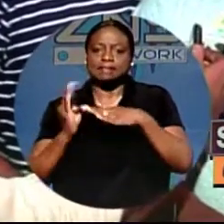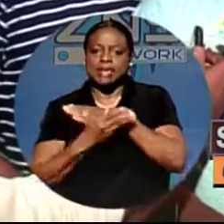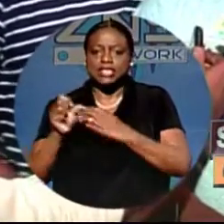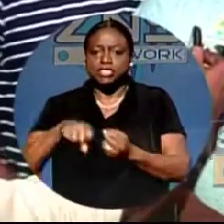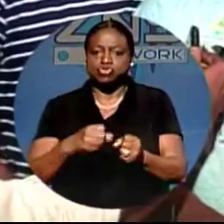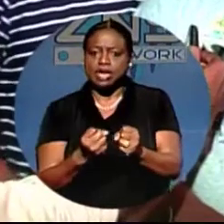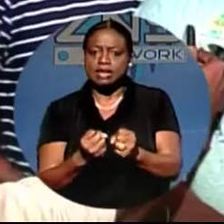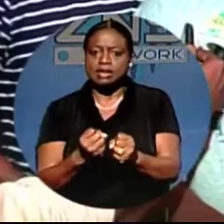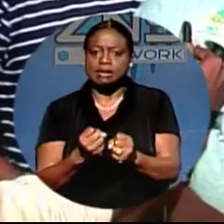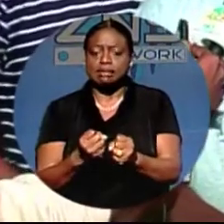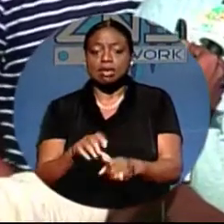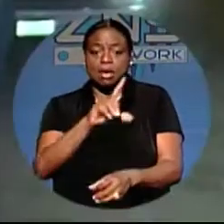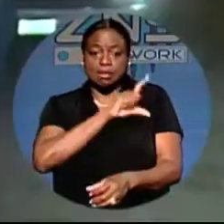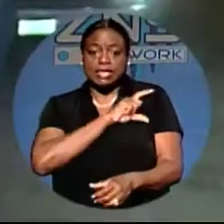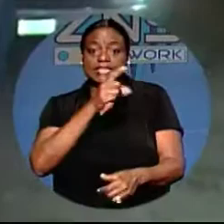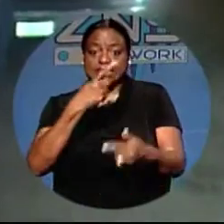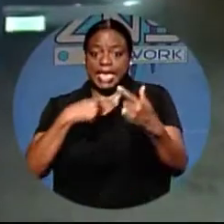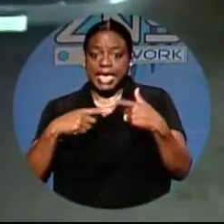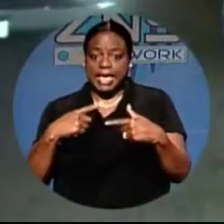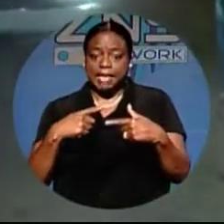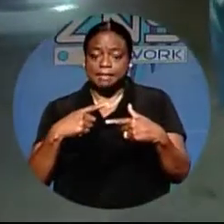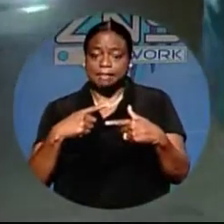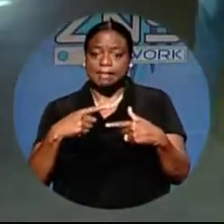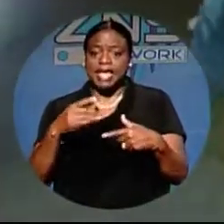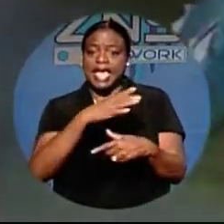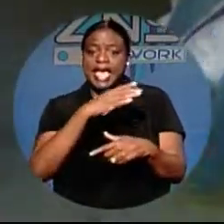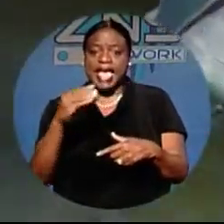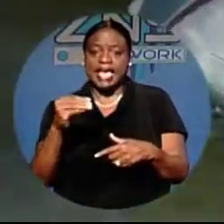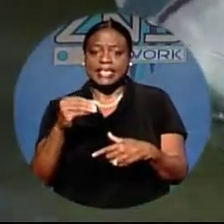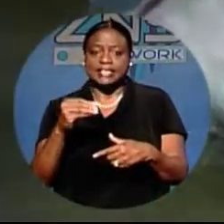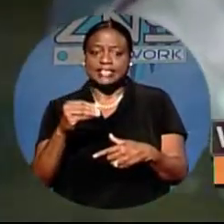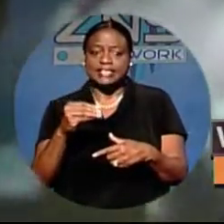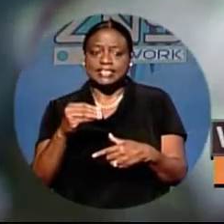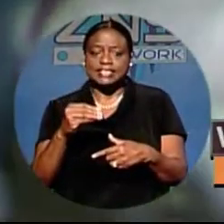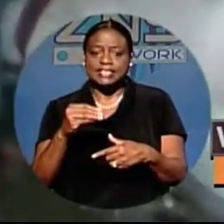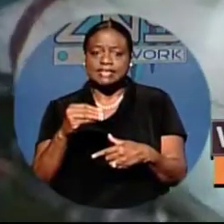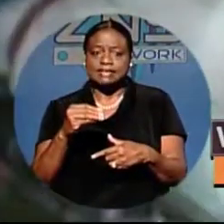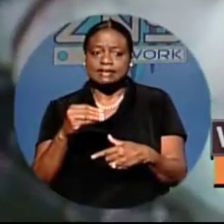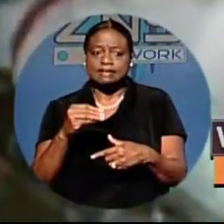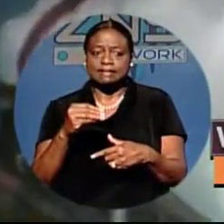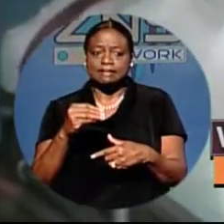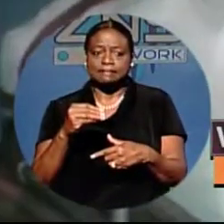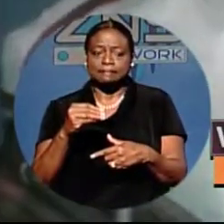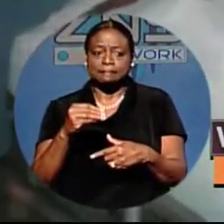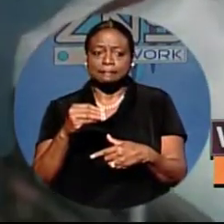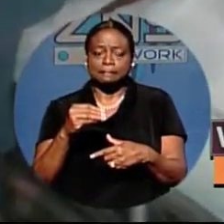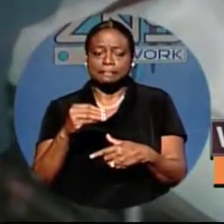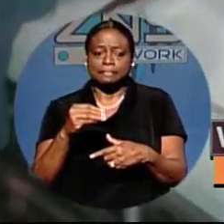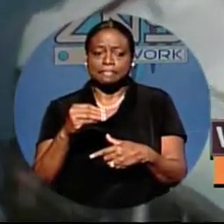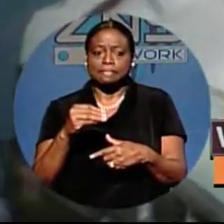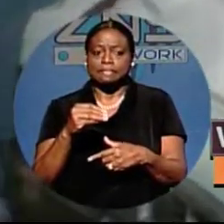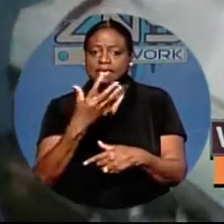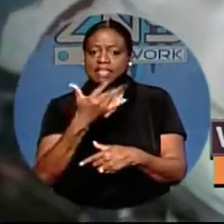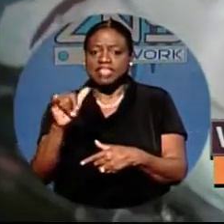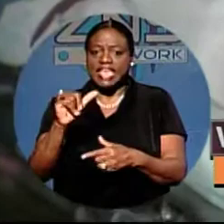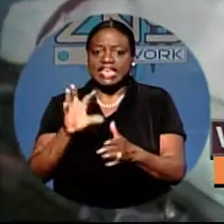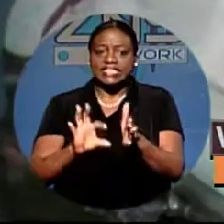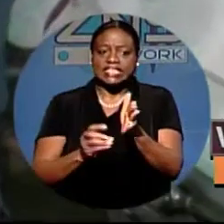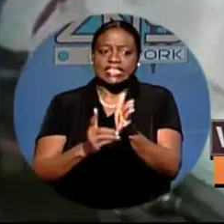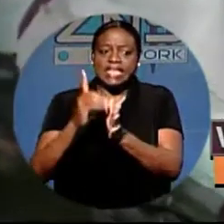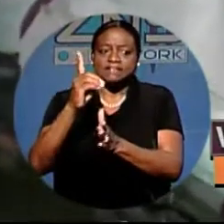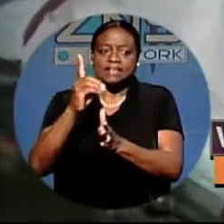responded, and upon arrival in the area of Love Beach Estates area, they discovered